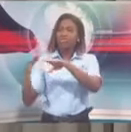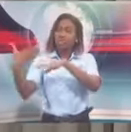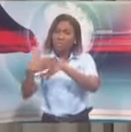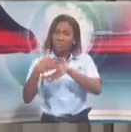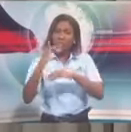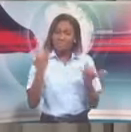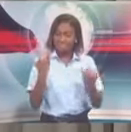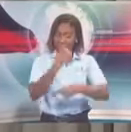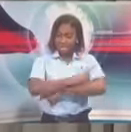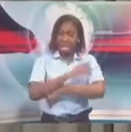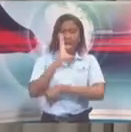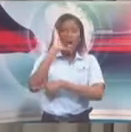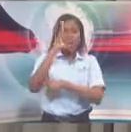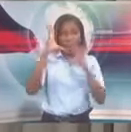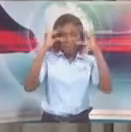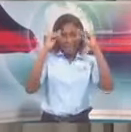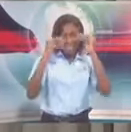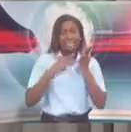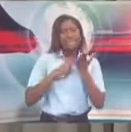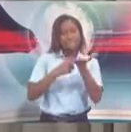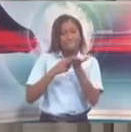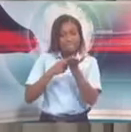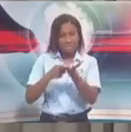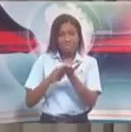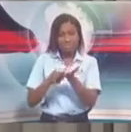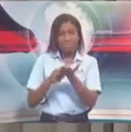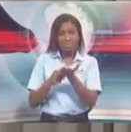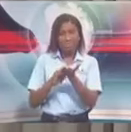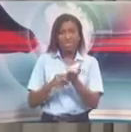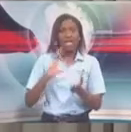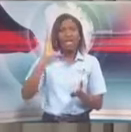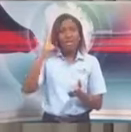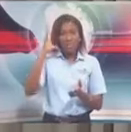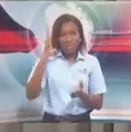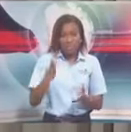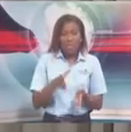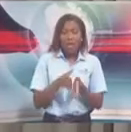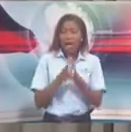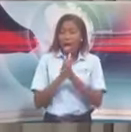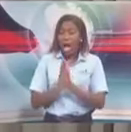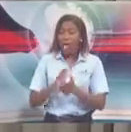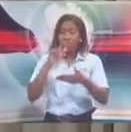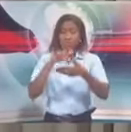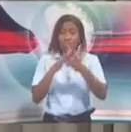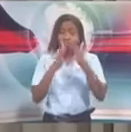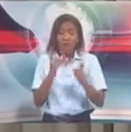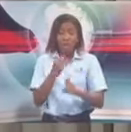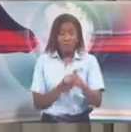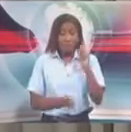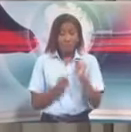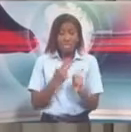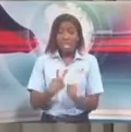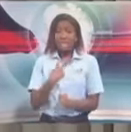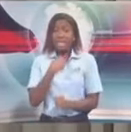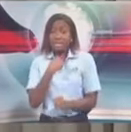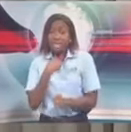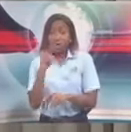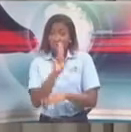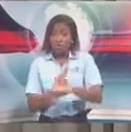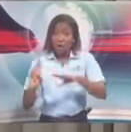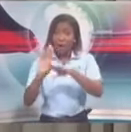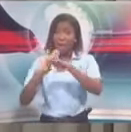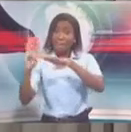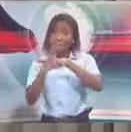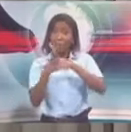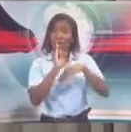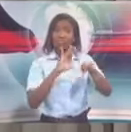today, who will be asked to coordinate with the students in these two jurisdictions. You are going to be asked to quarantine for